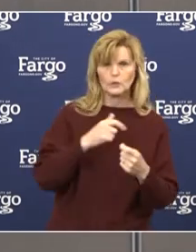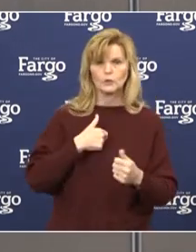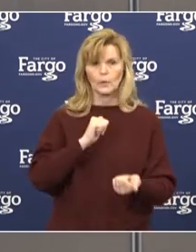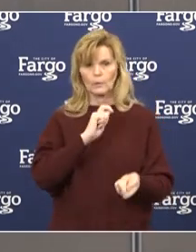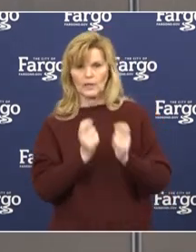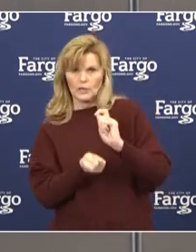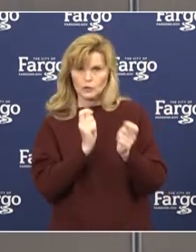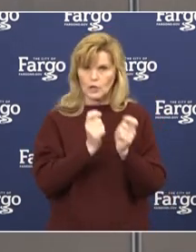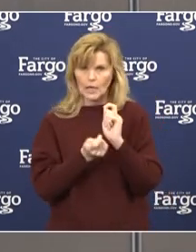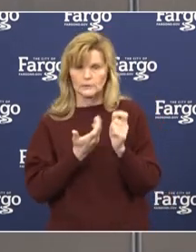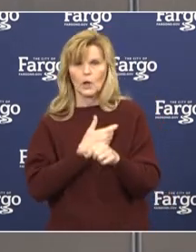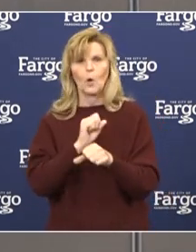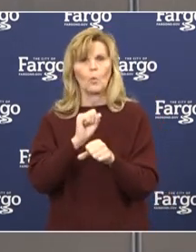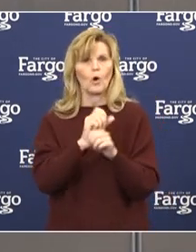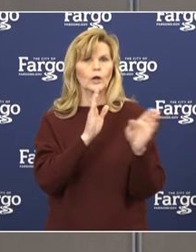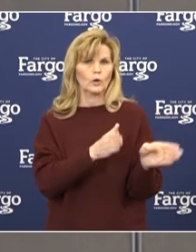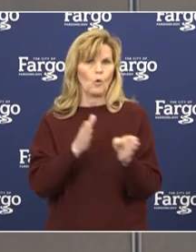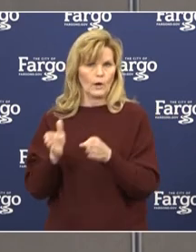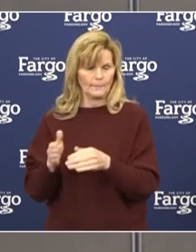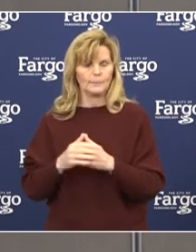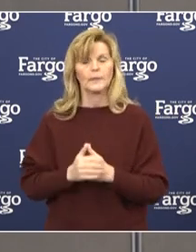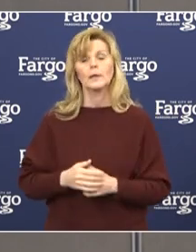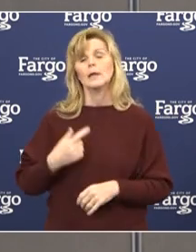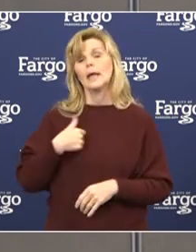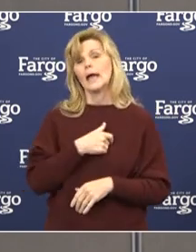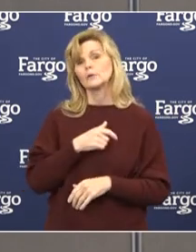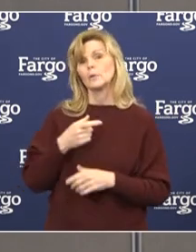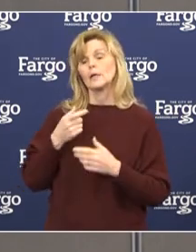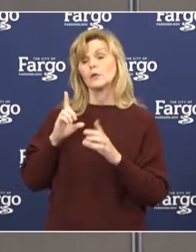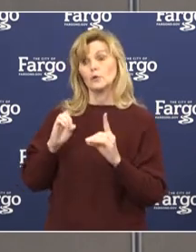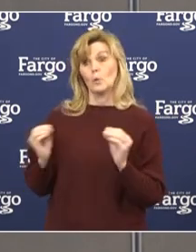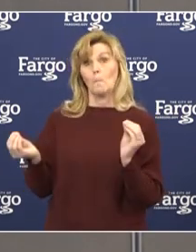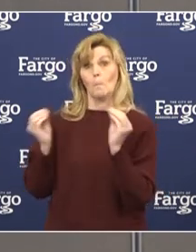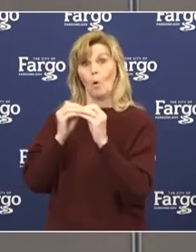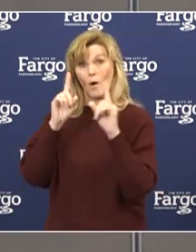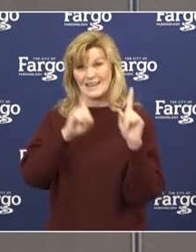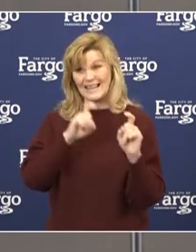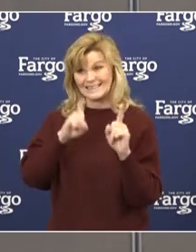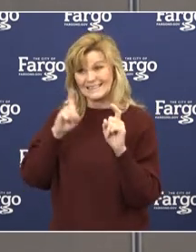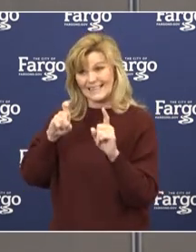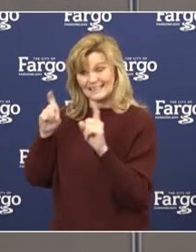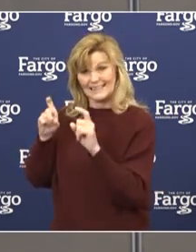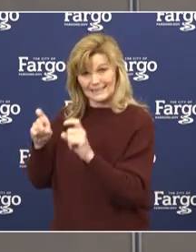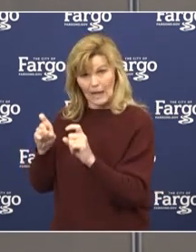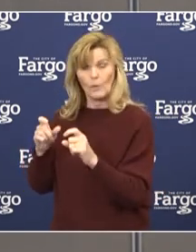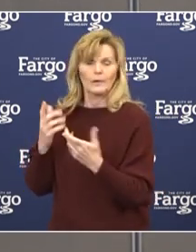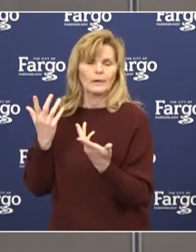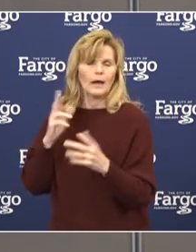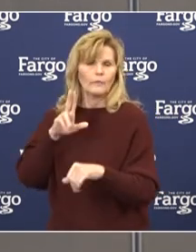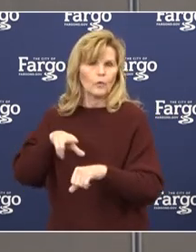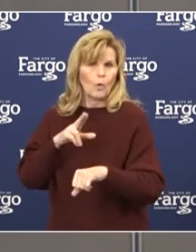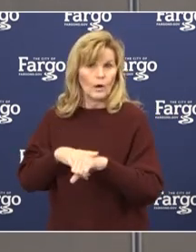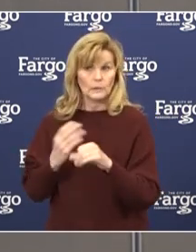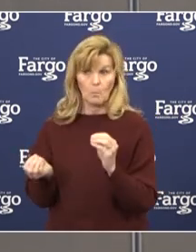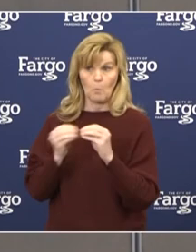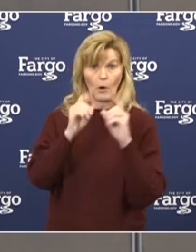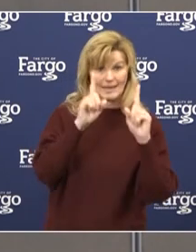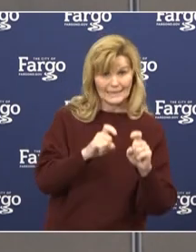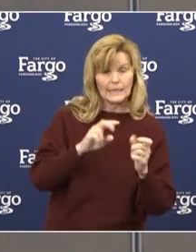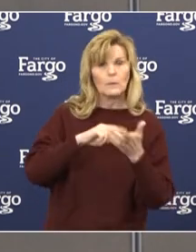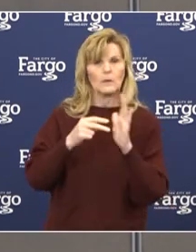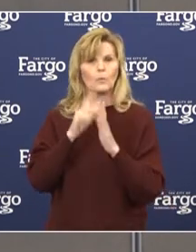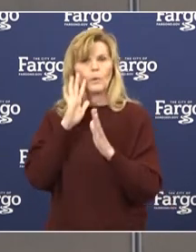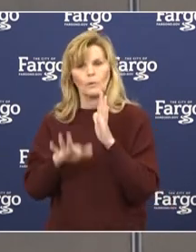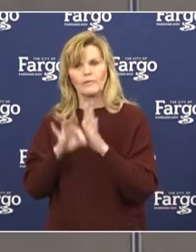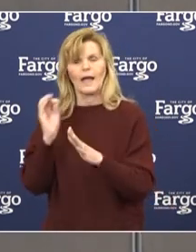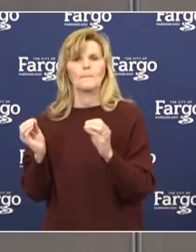accordingly. As we continue to do more testing for COVID in our area, we're likely going to find some clusters